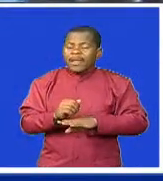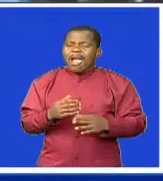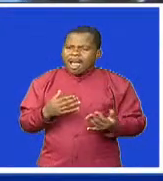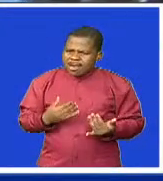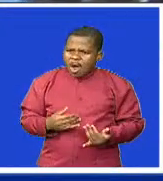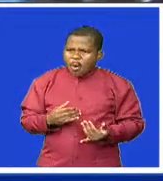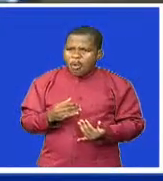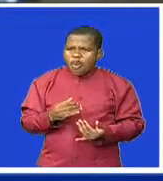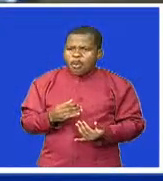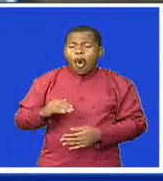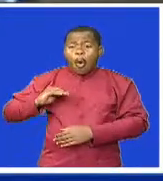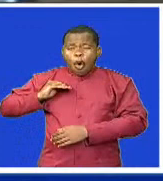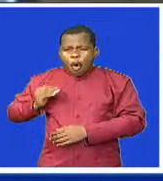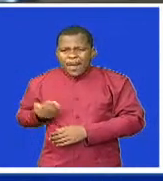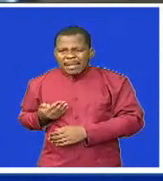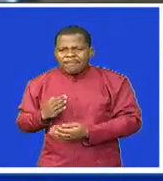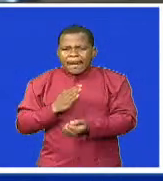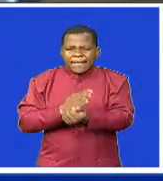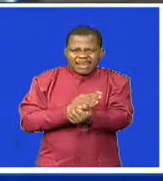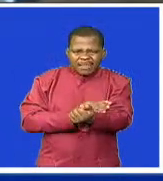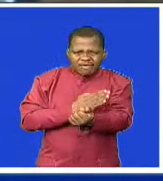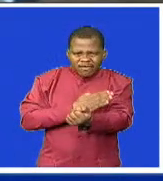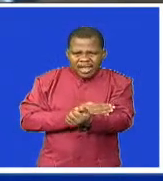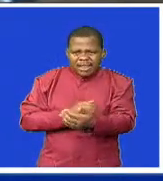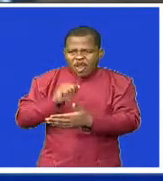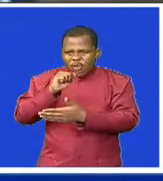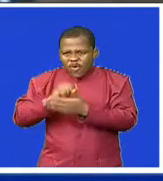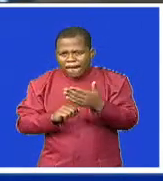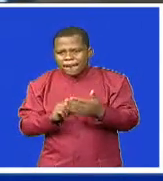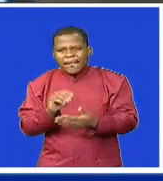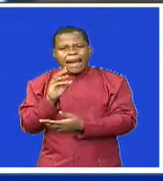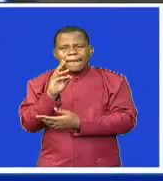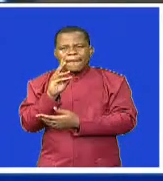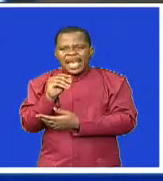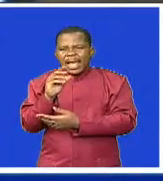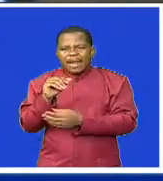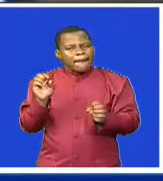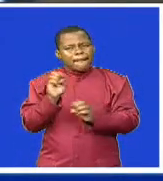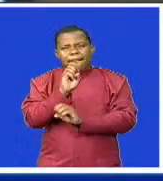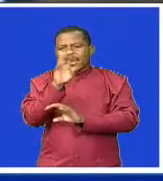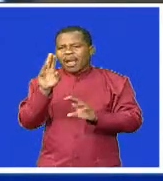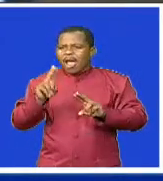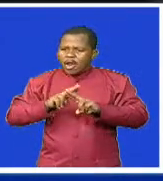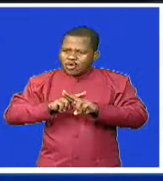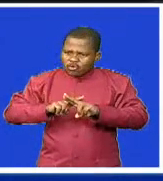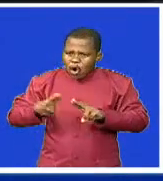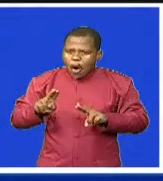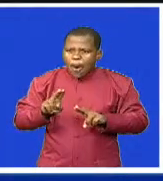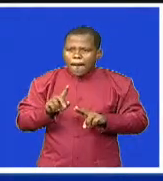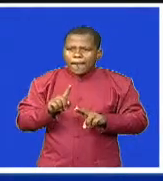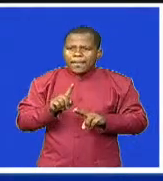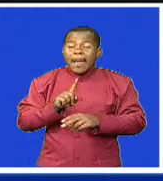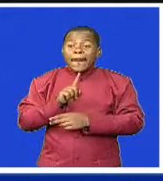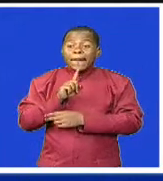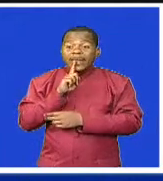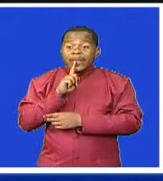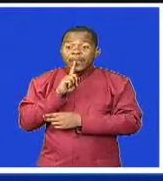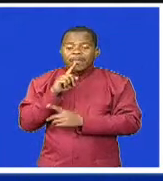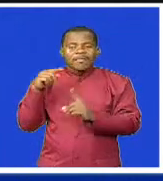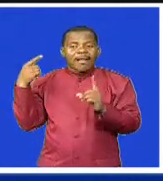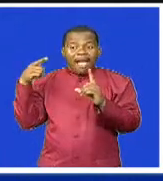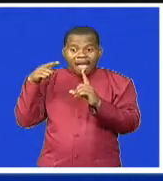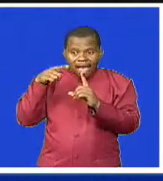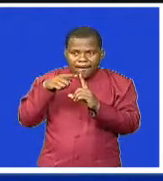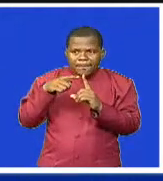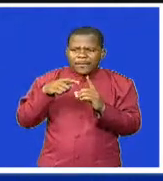women tend to benefit from this assistance. The goal is to provide tools and resources that will empower more